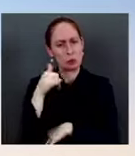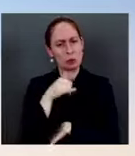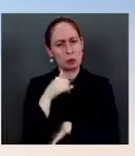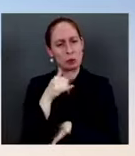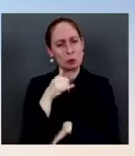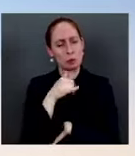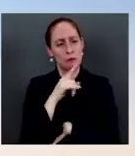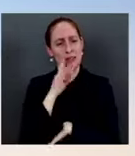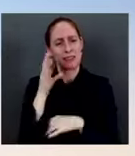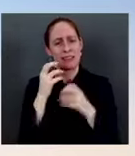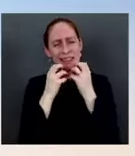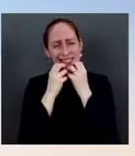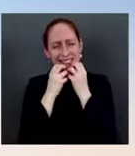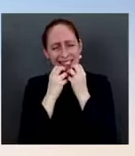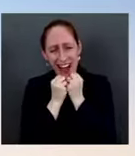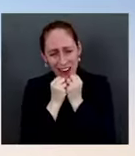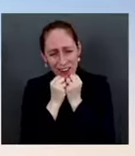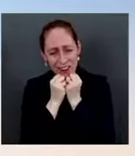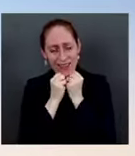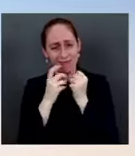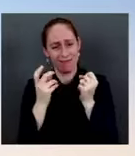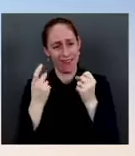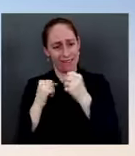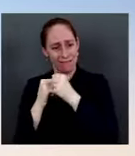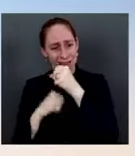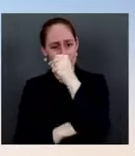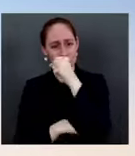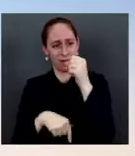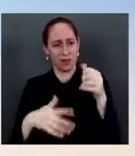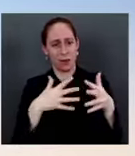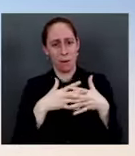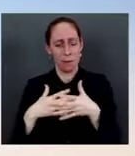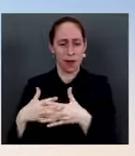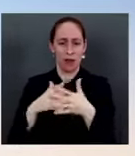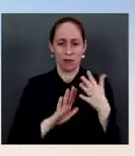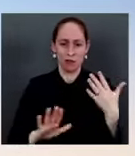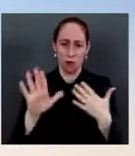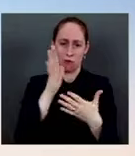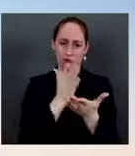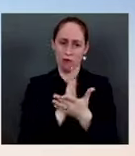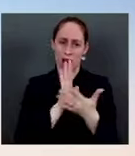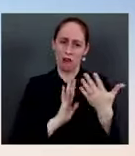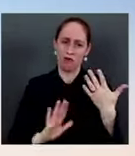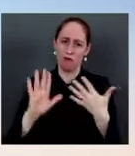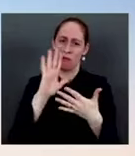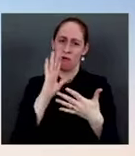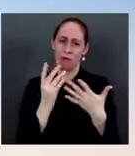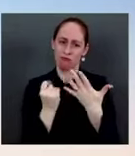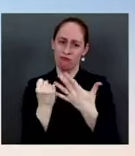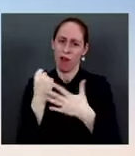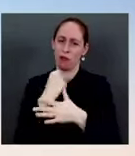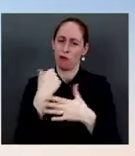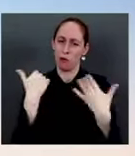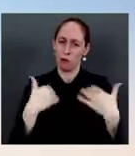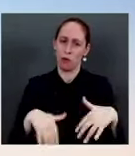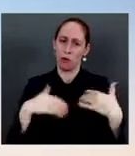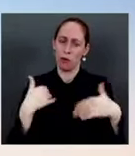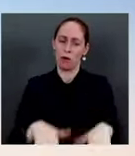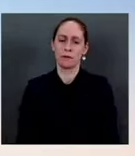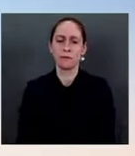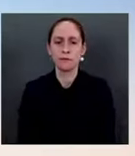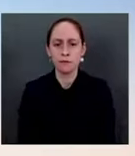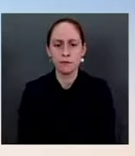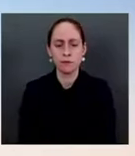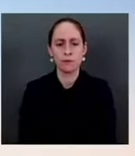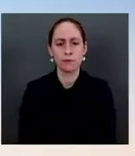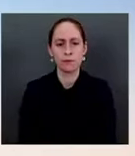priority for him. It's something that is essential so that people across the country are able to exercise their